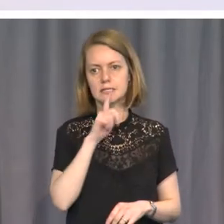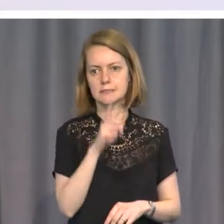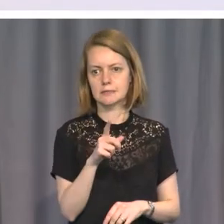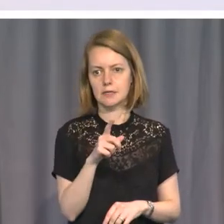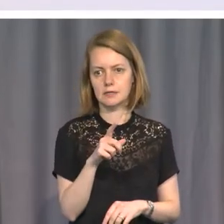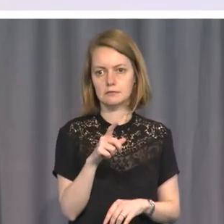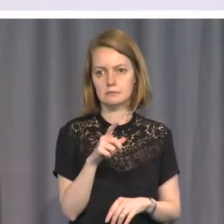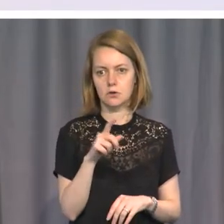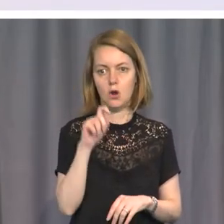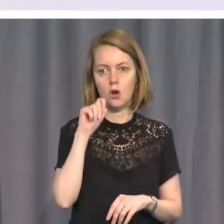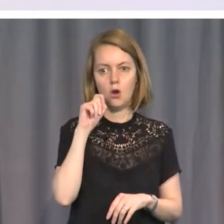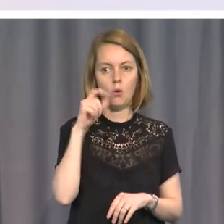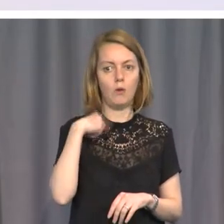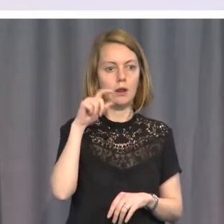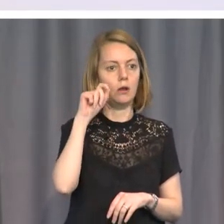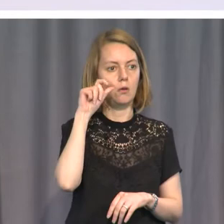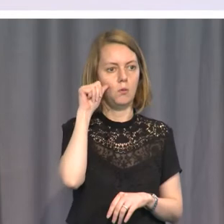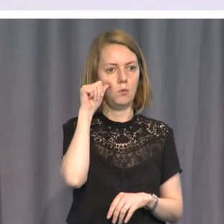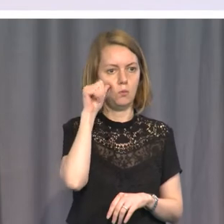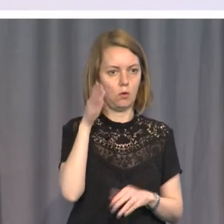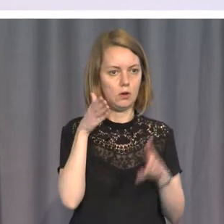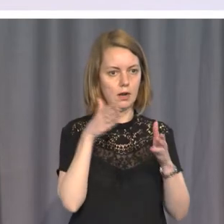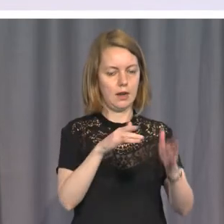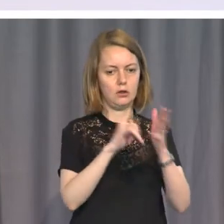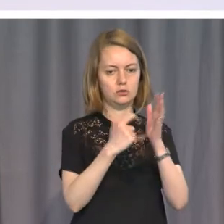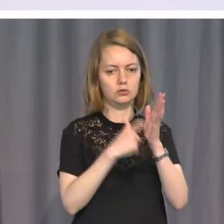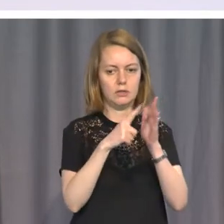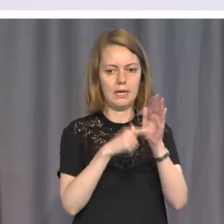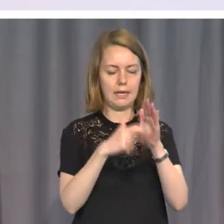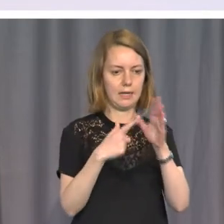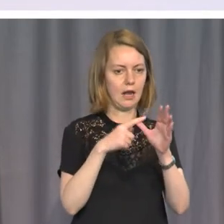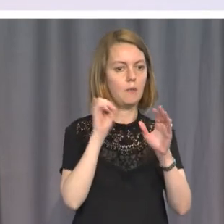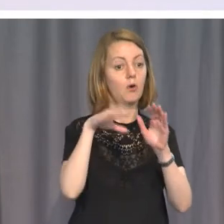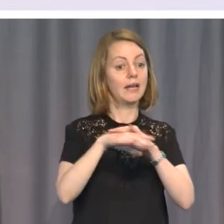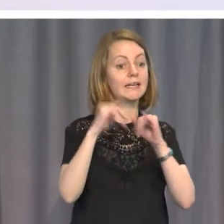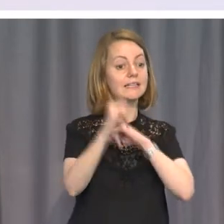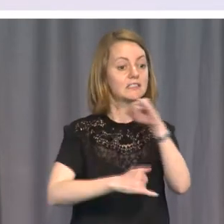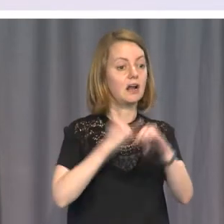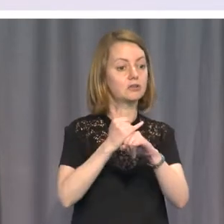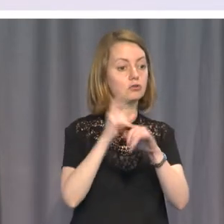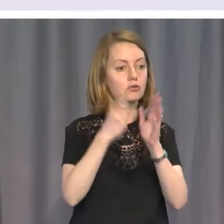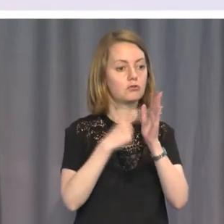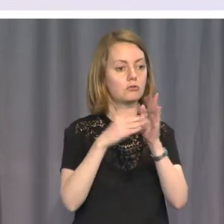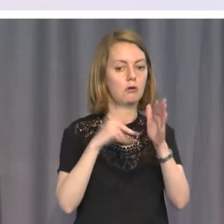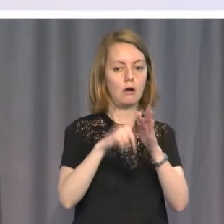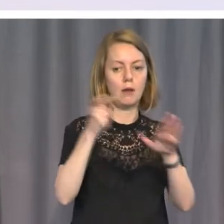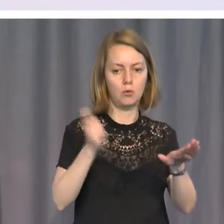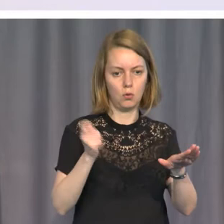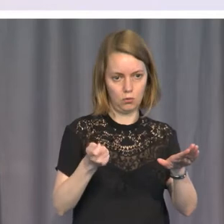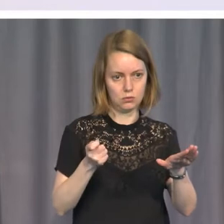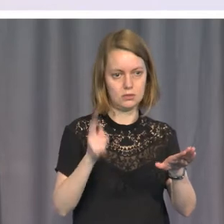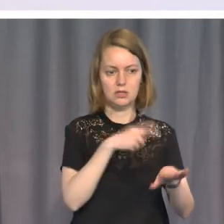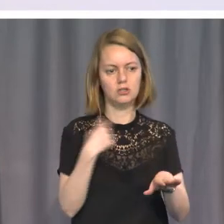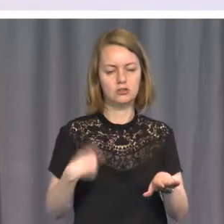referring the Sri Lankan government to the International Criminal Court. China often does that. But